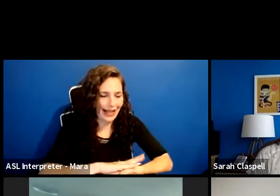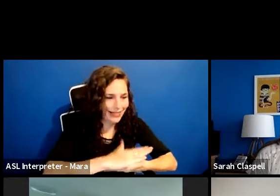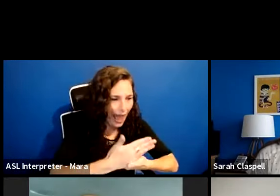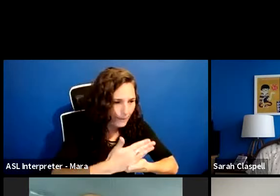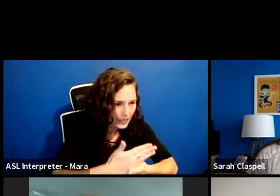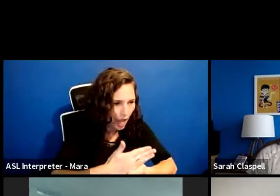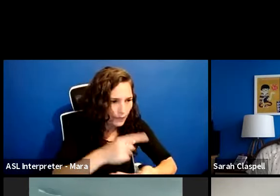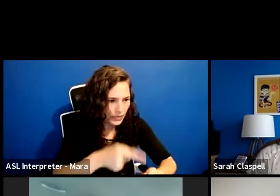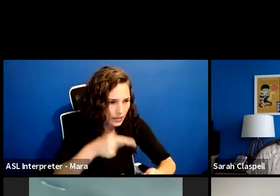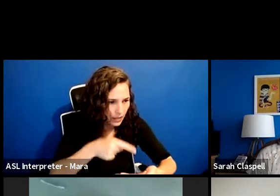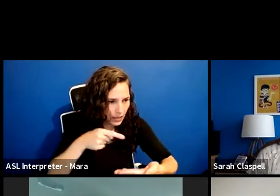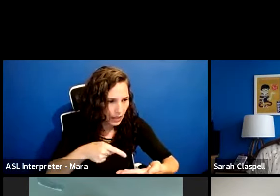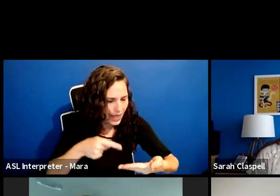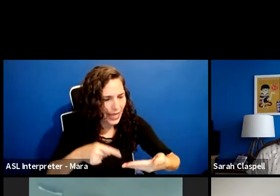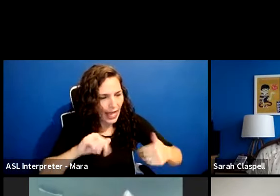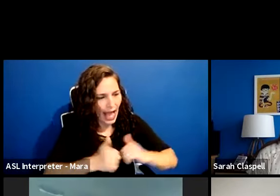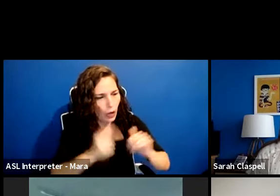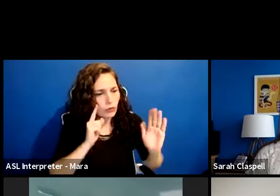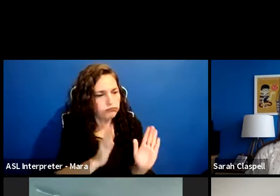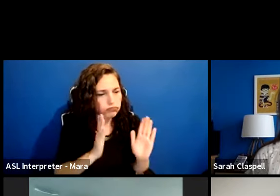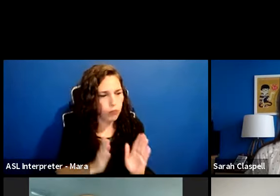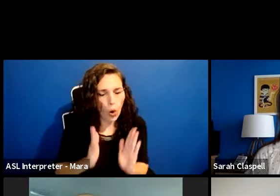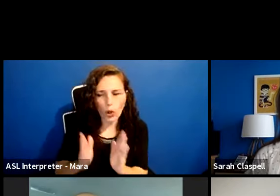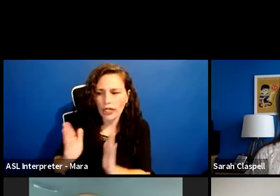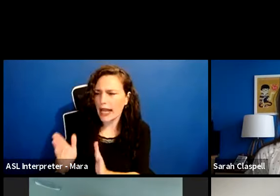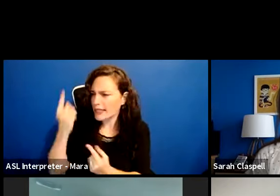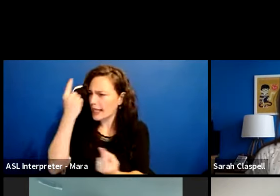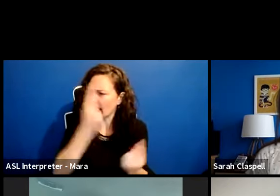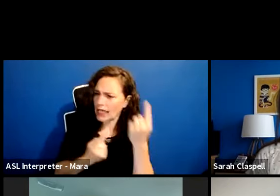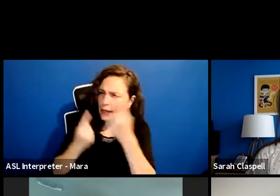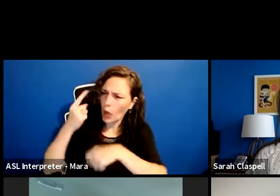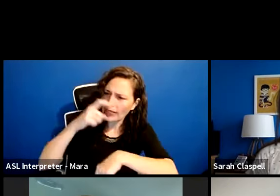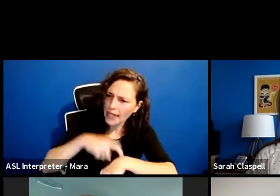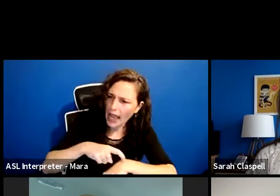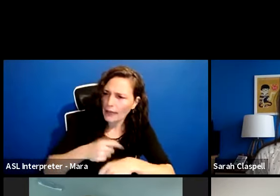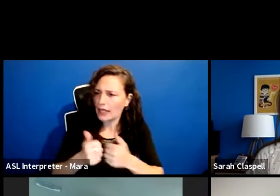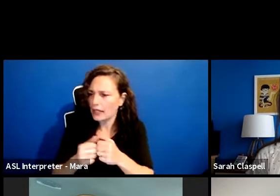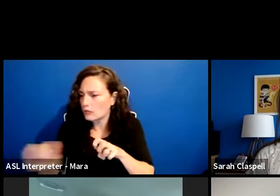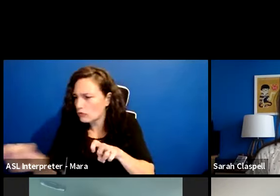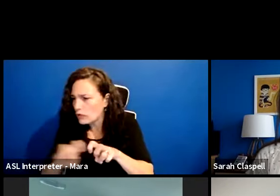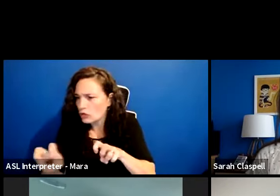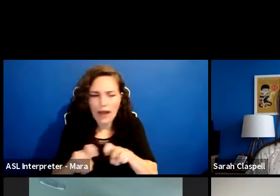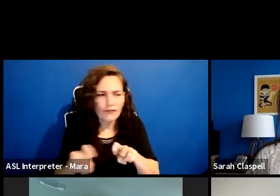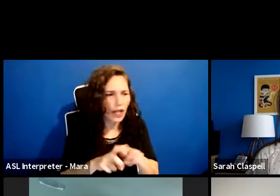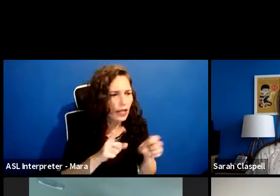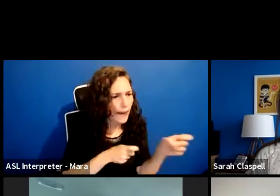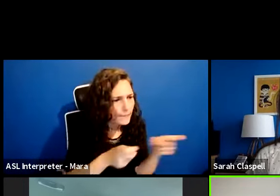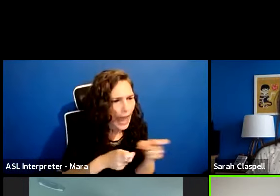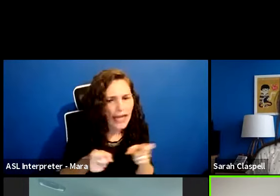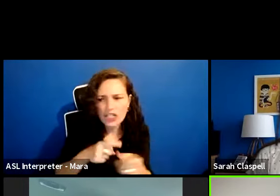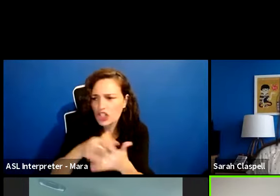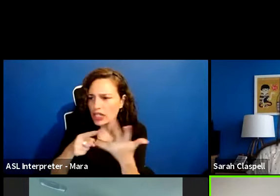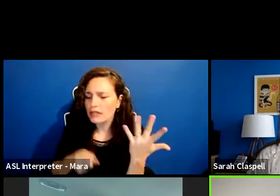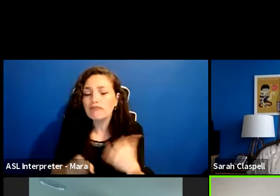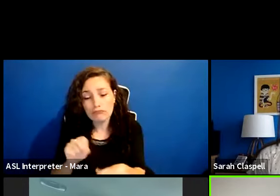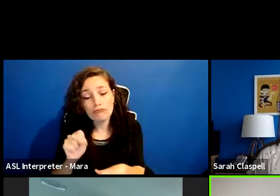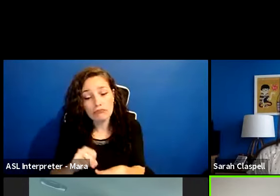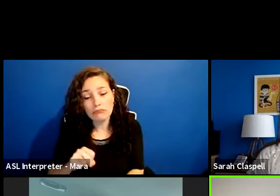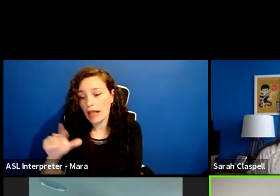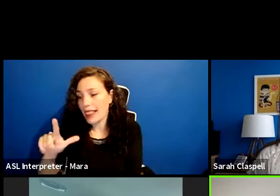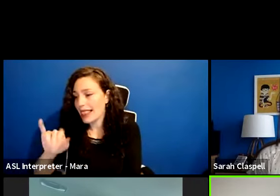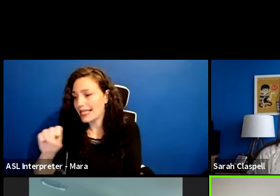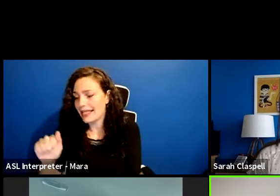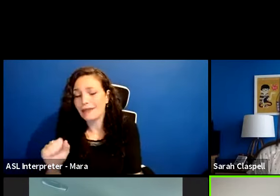it's like how to be organized, how to think about timing, how to manage things. Yeah. Yeah. Julia is definitely,